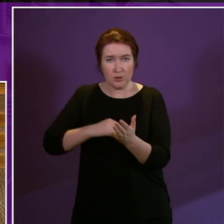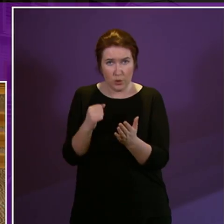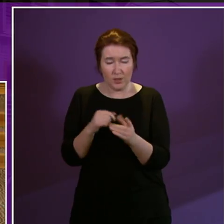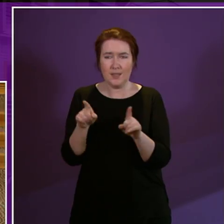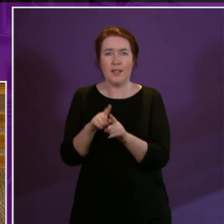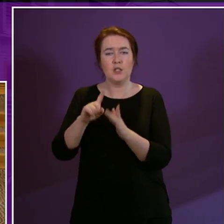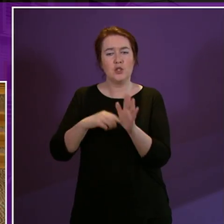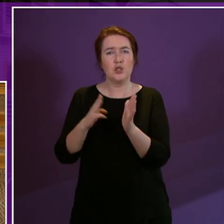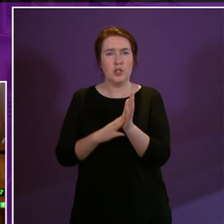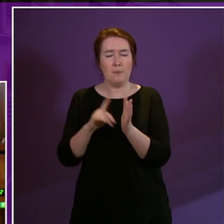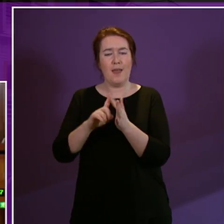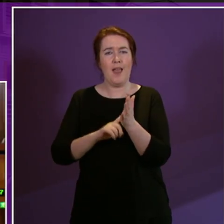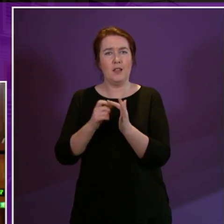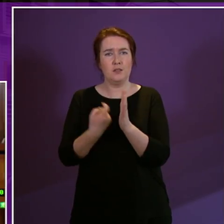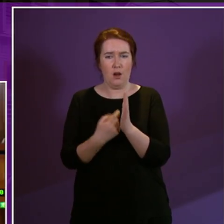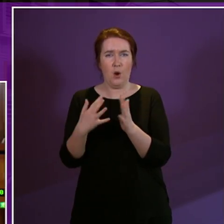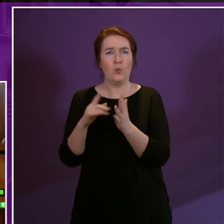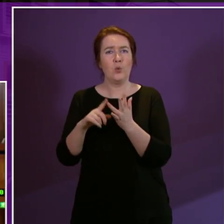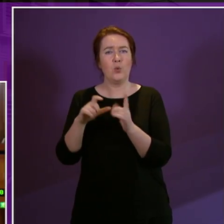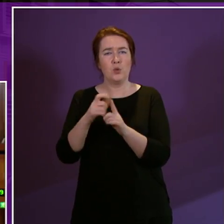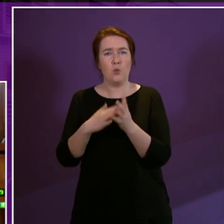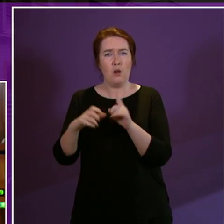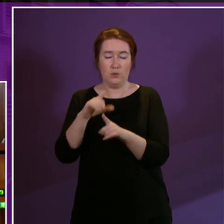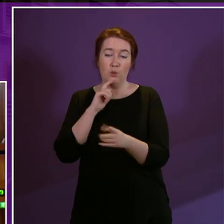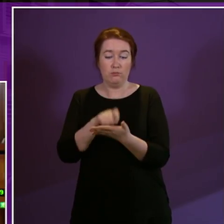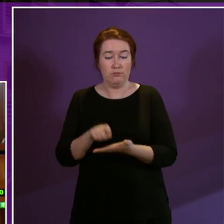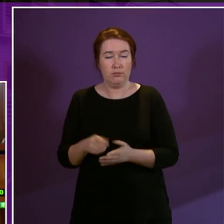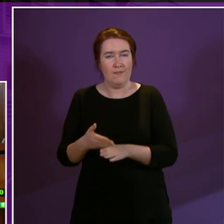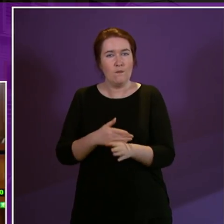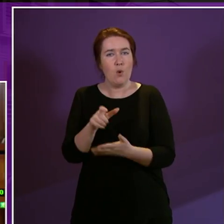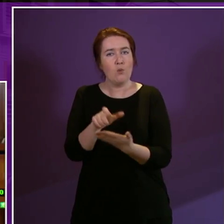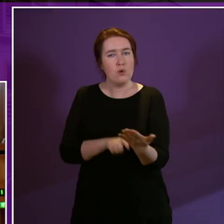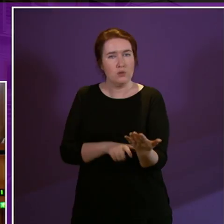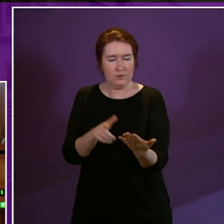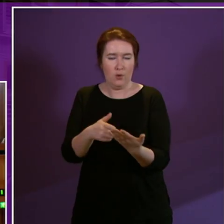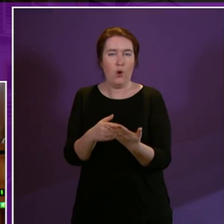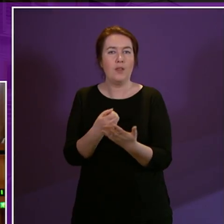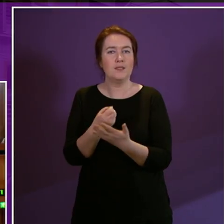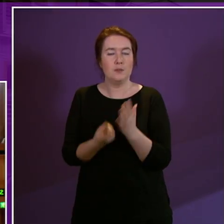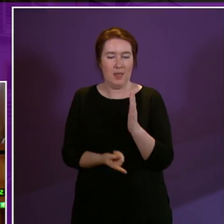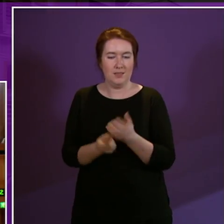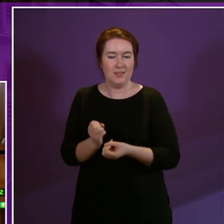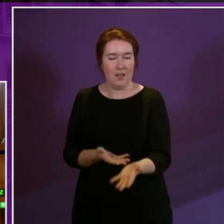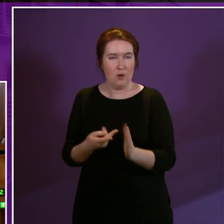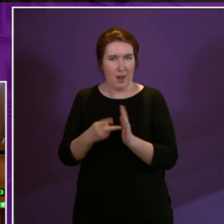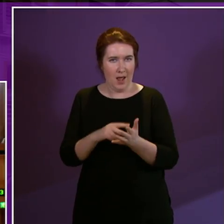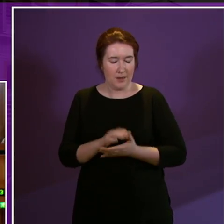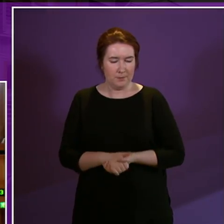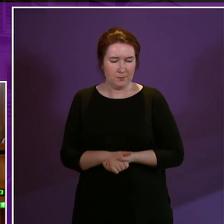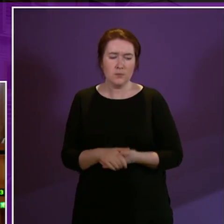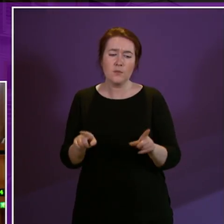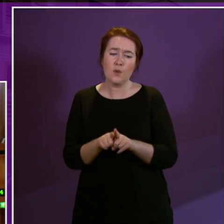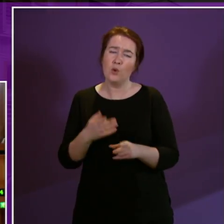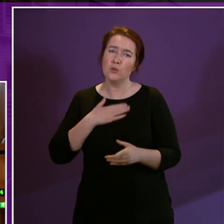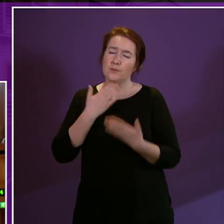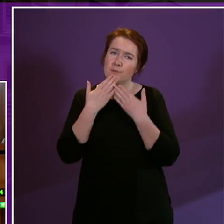Jim Elder Woodward who wrote the foreword to the Disability Delivery Plan I also want to thank